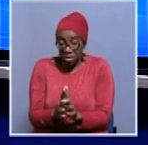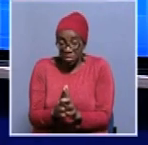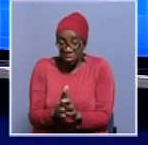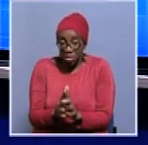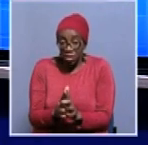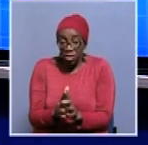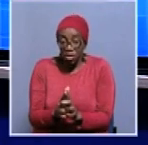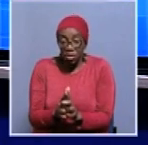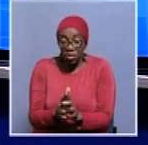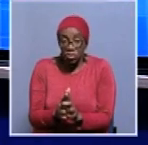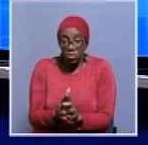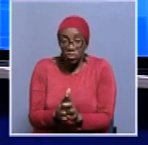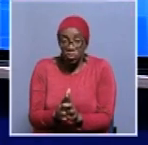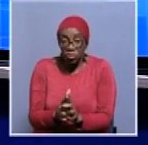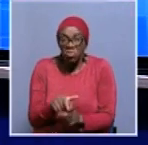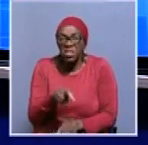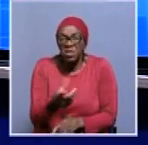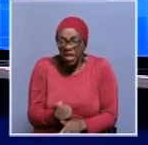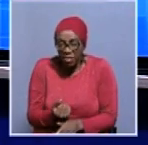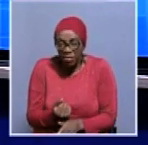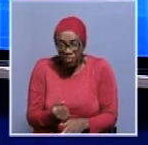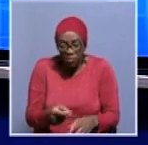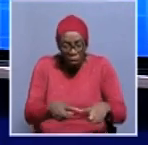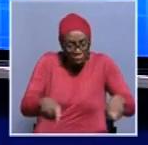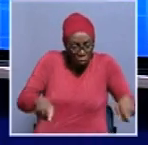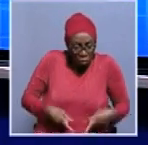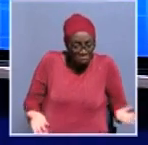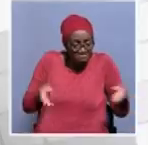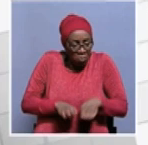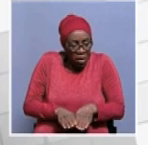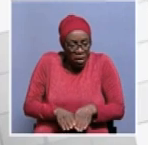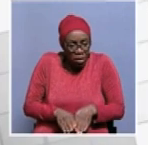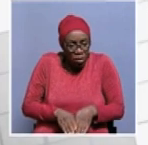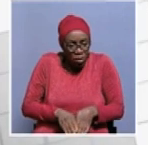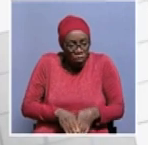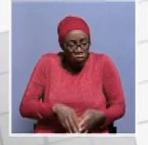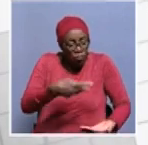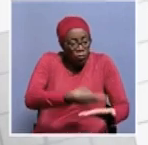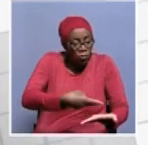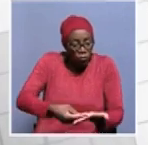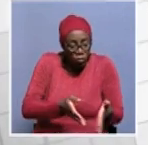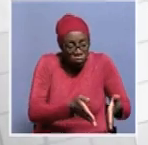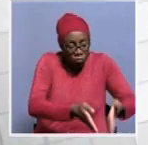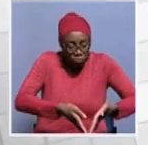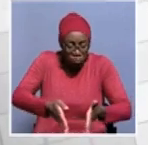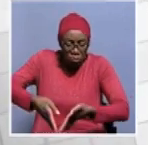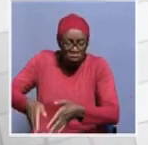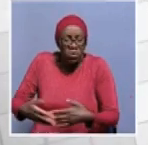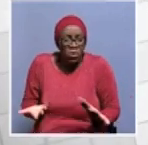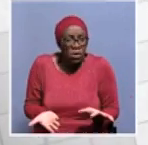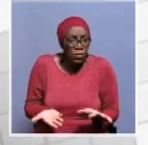idea of a mass burial yes uh just a point of direction there